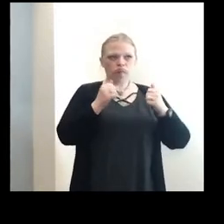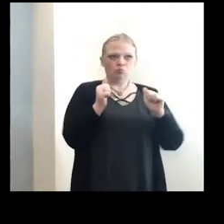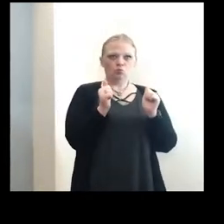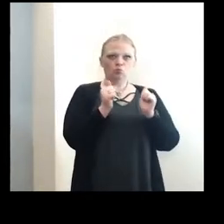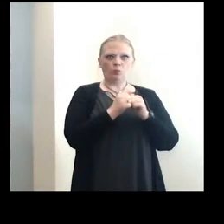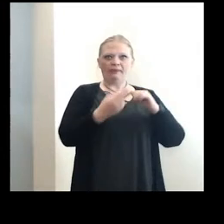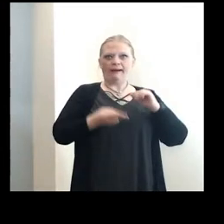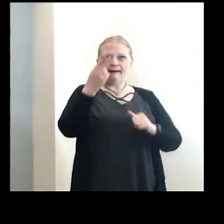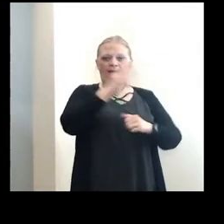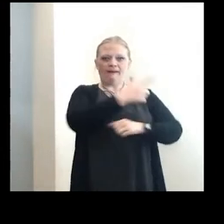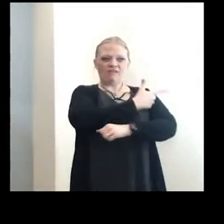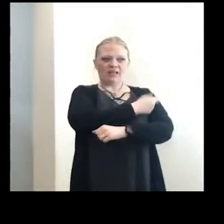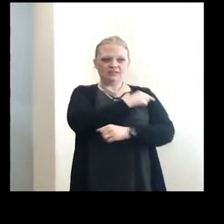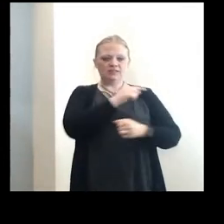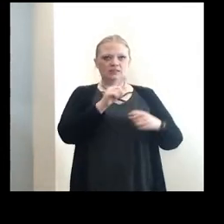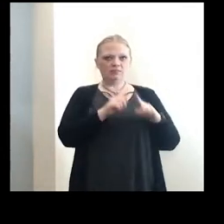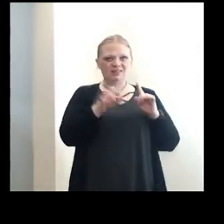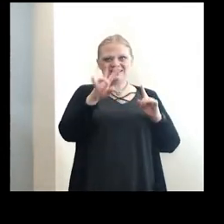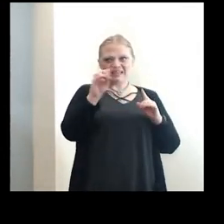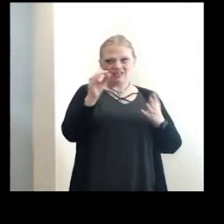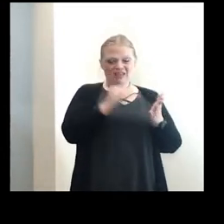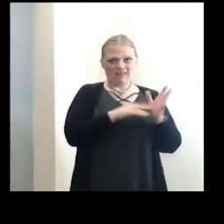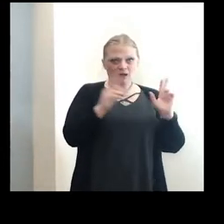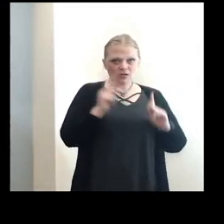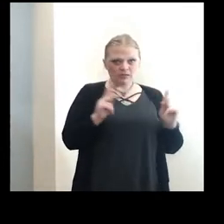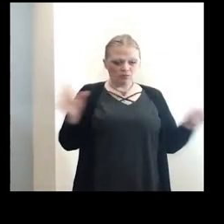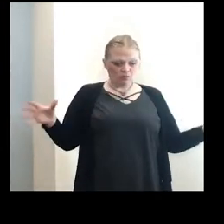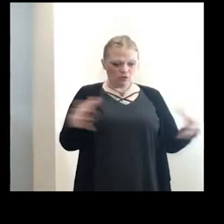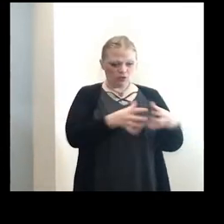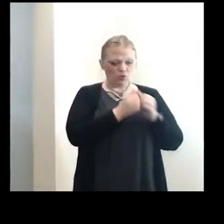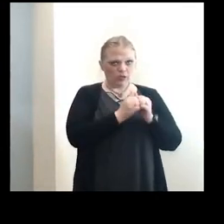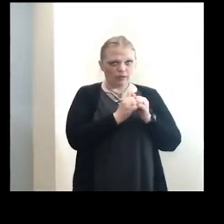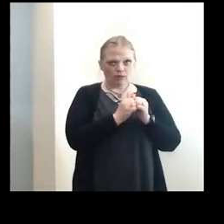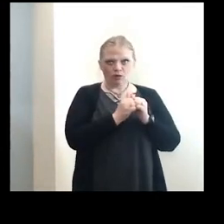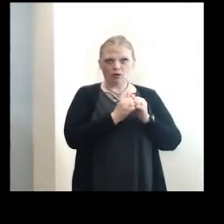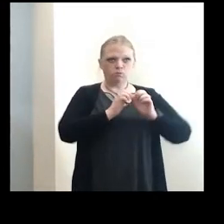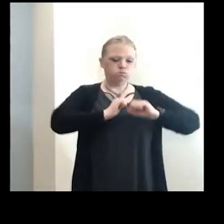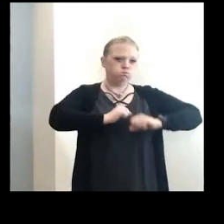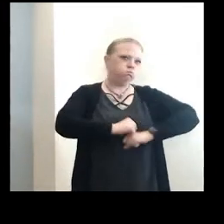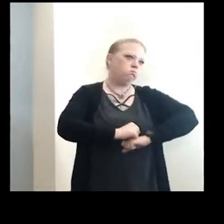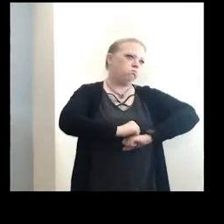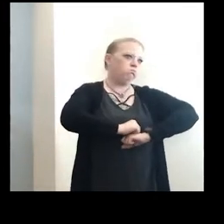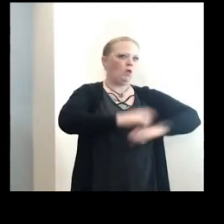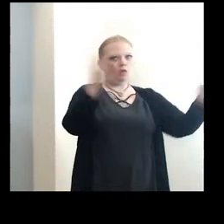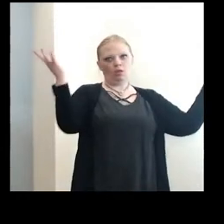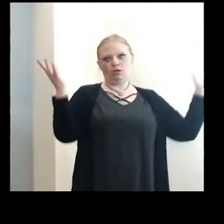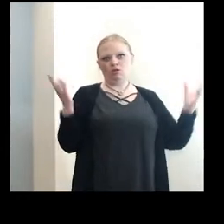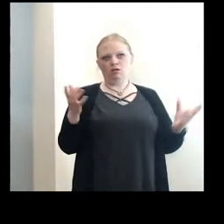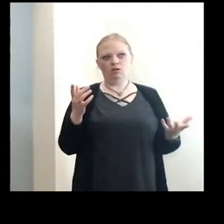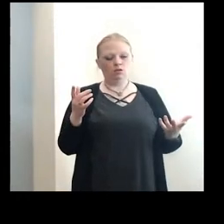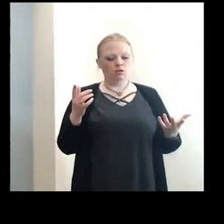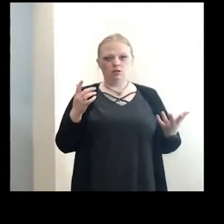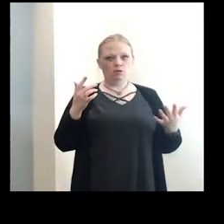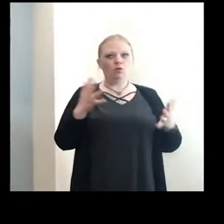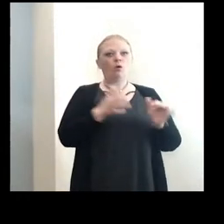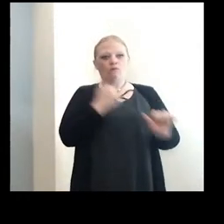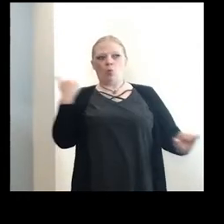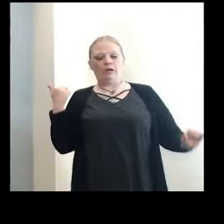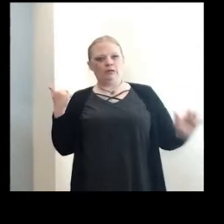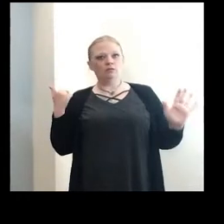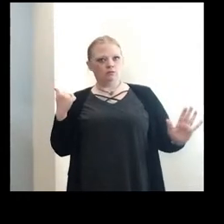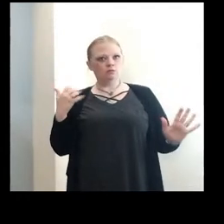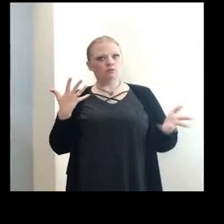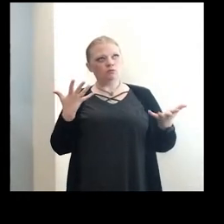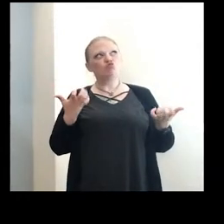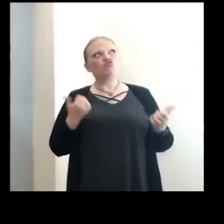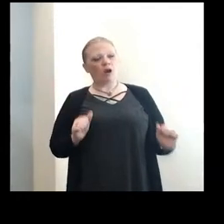numbers. But we also know 70,000 people together could be a super spreader event. And we are trying to avoid that at all costs. And